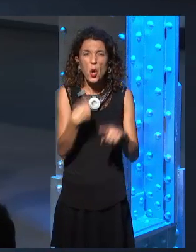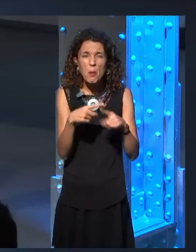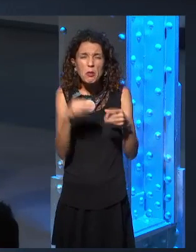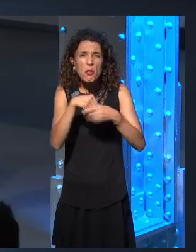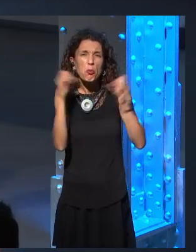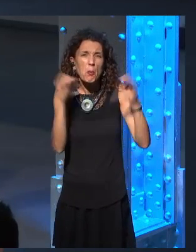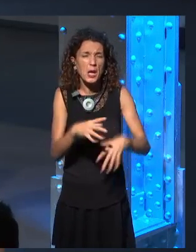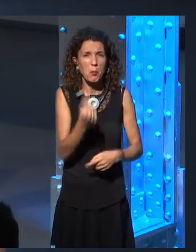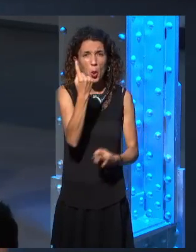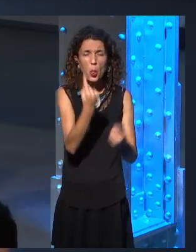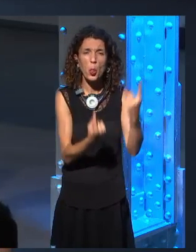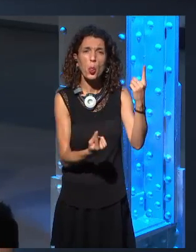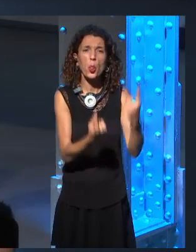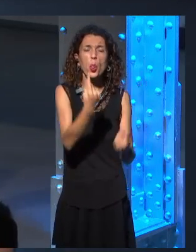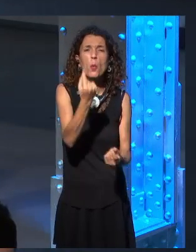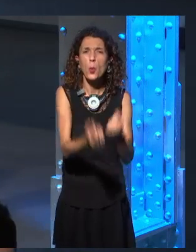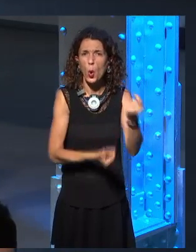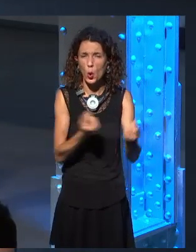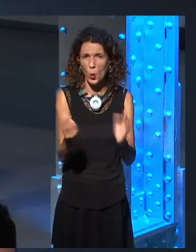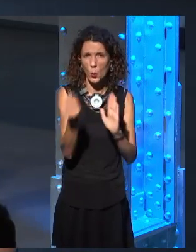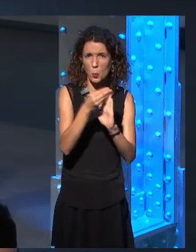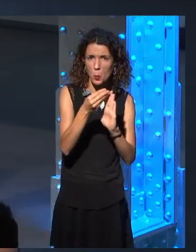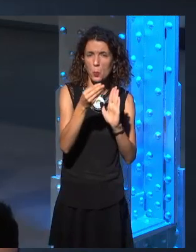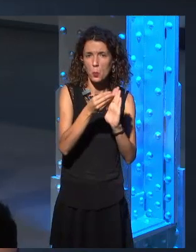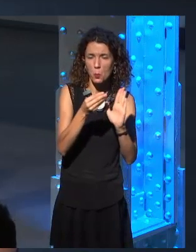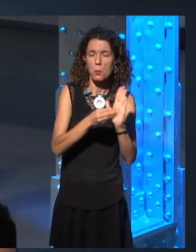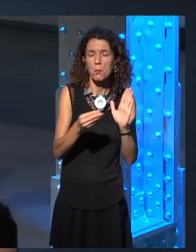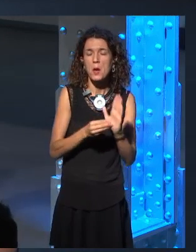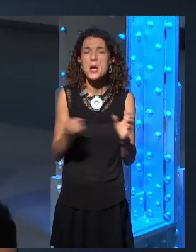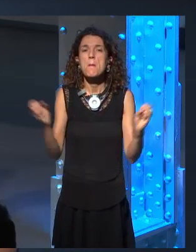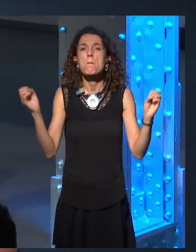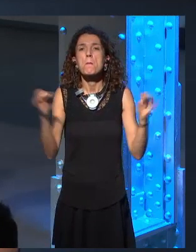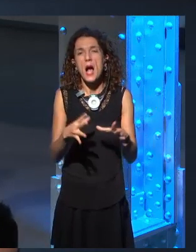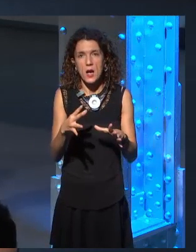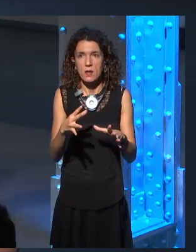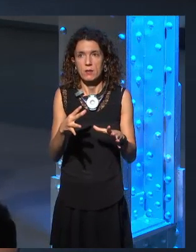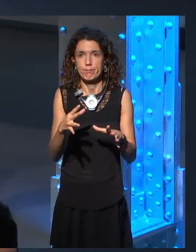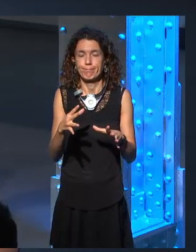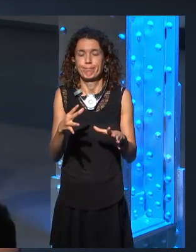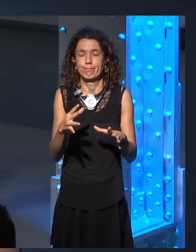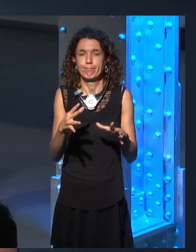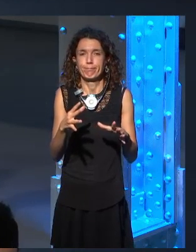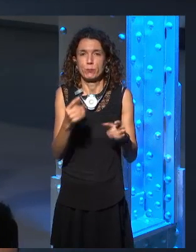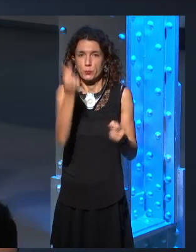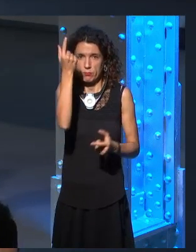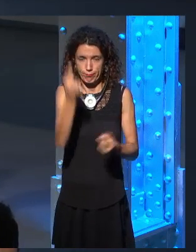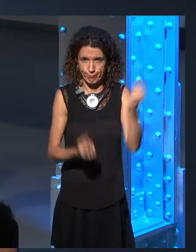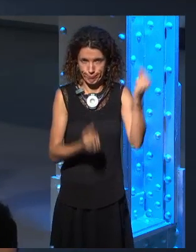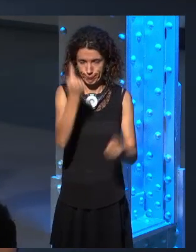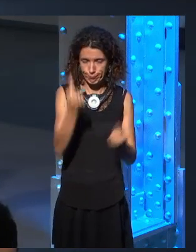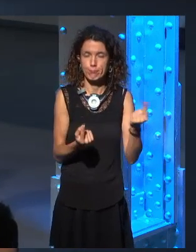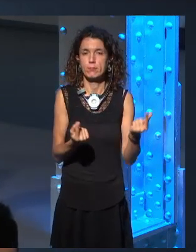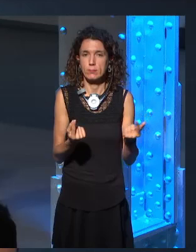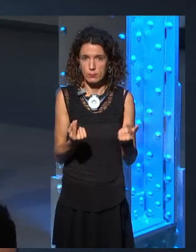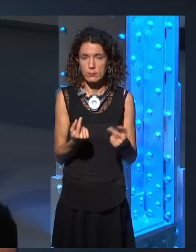more dominant in the story. So this one seems to continue that trend and it's, it's very scary and it has